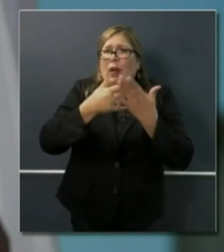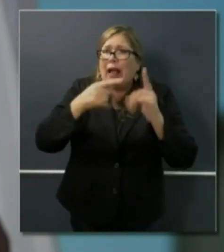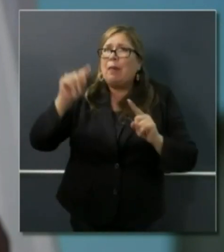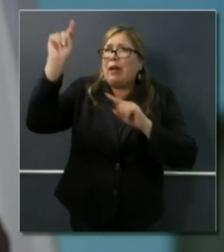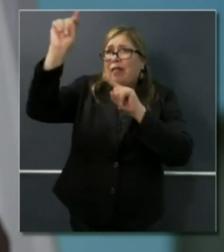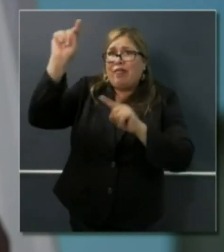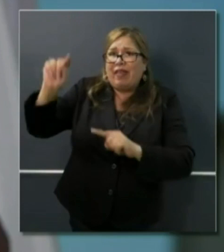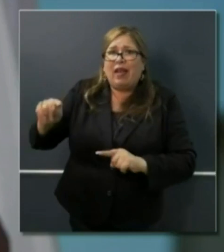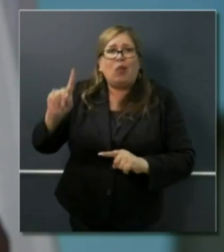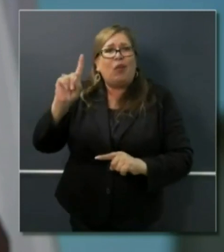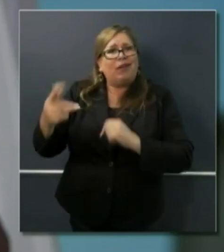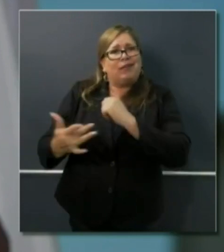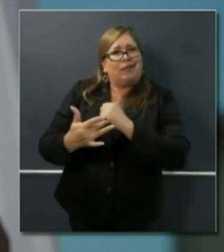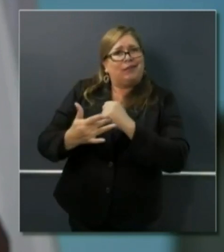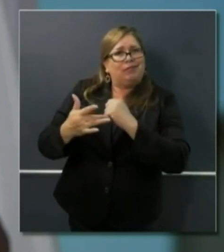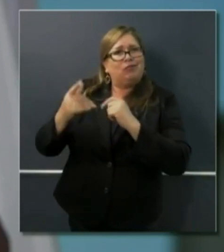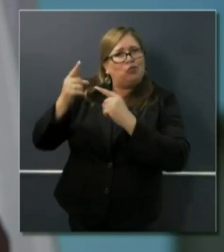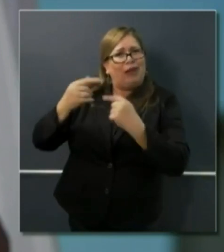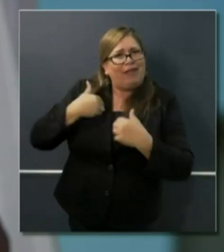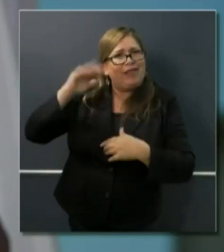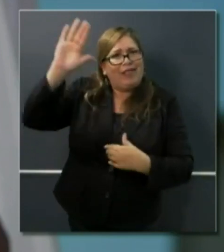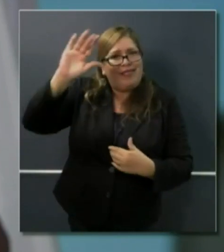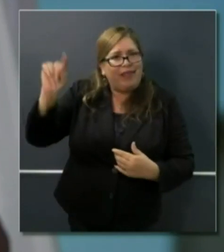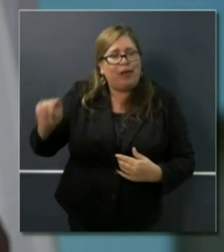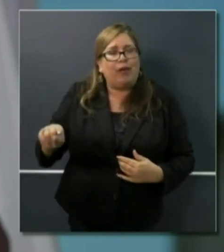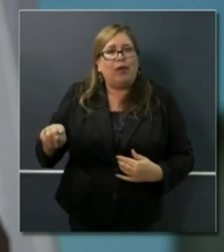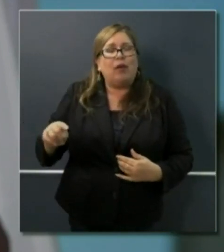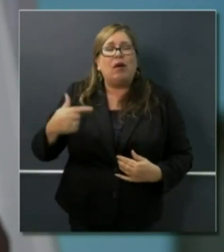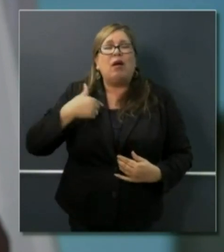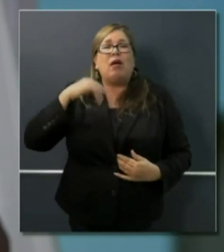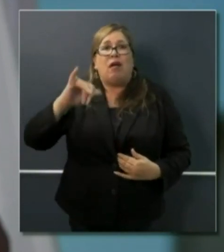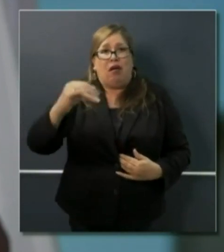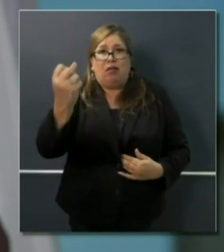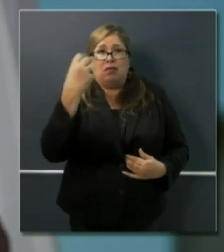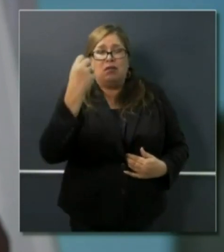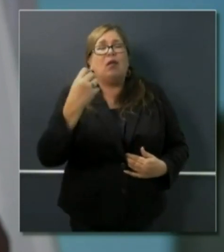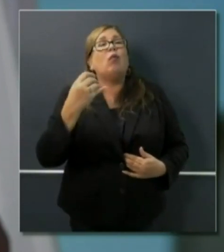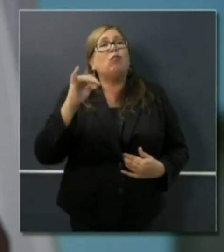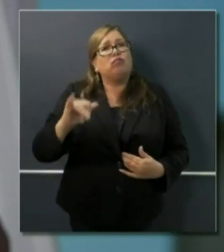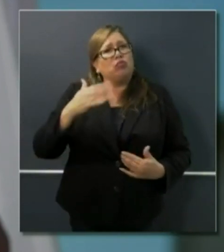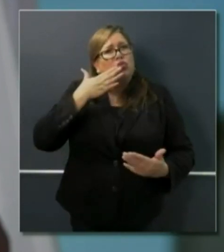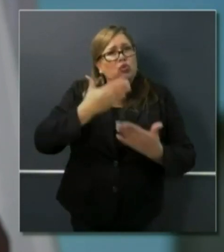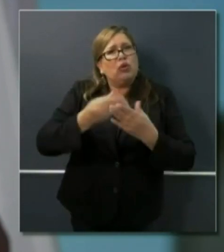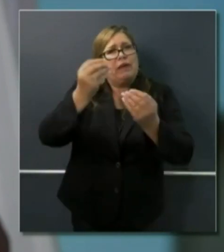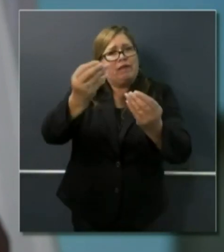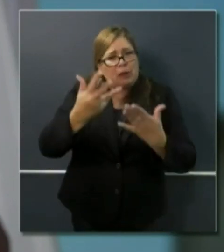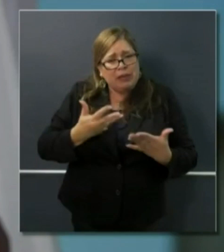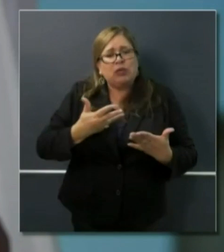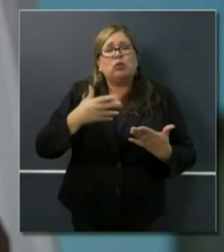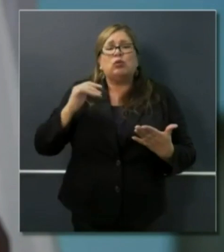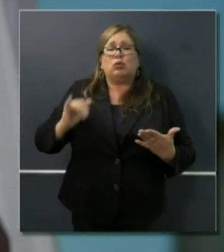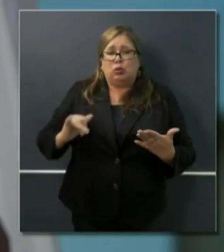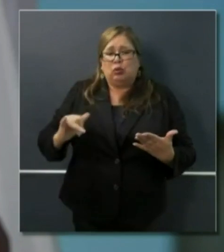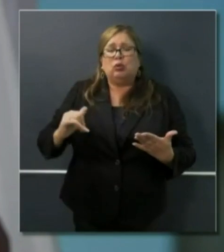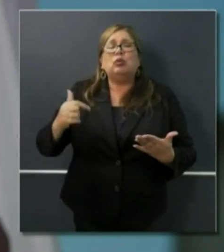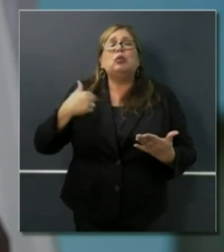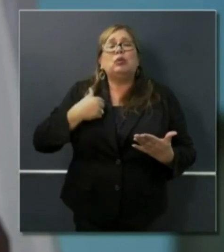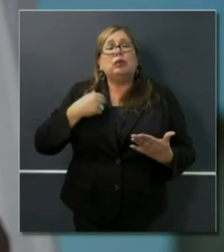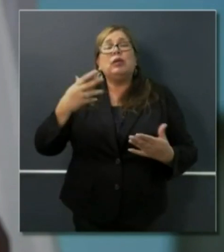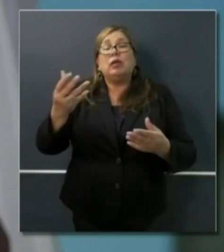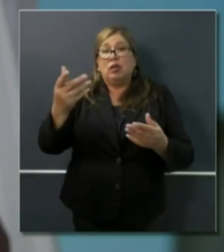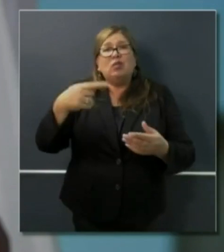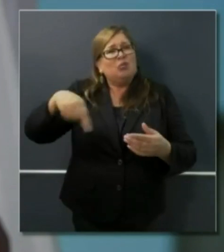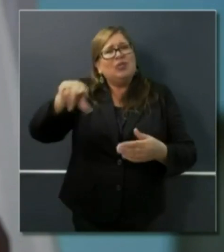And it's just a demonstrable example, the kind of feedback that we are receiving in real time that we continue to look forward to